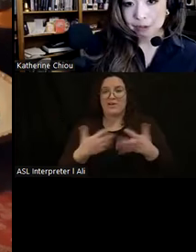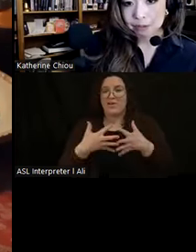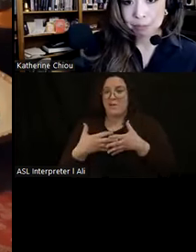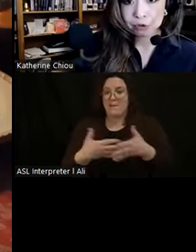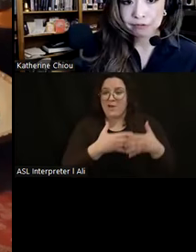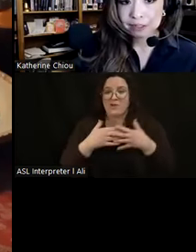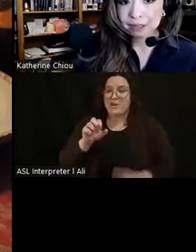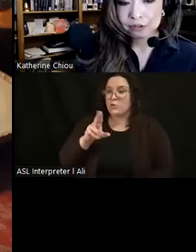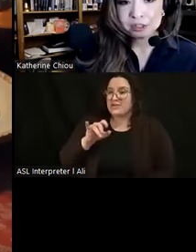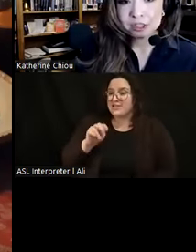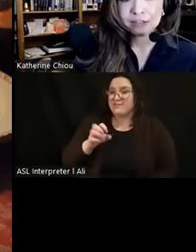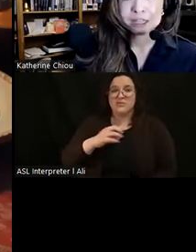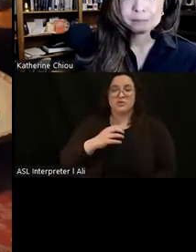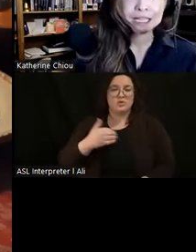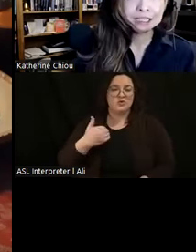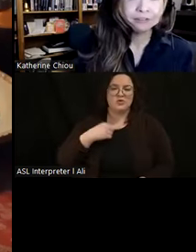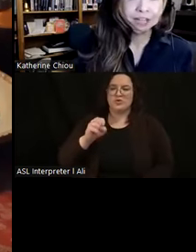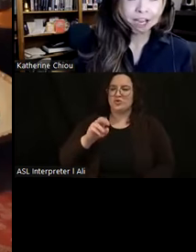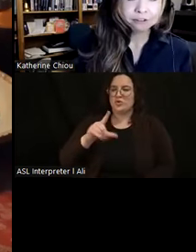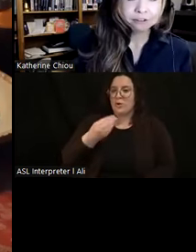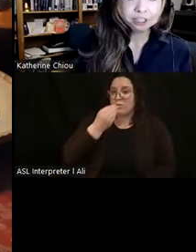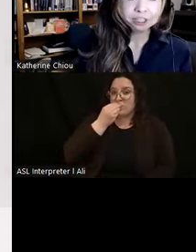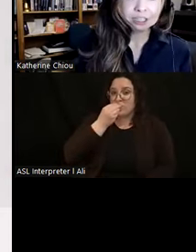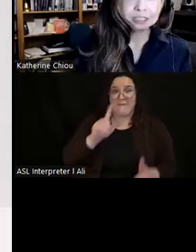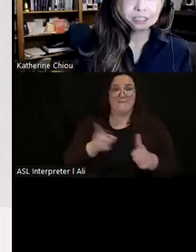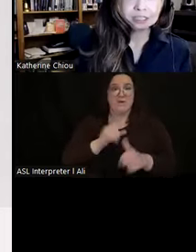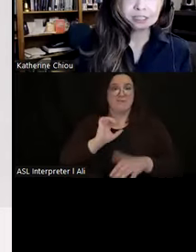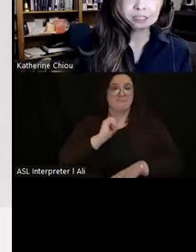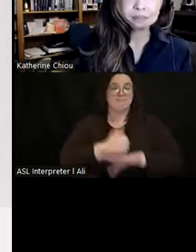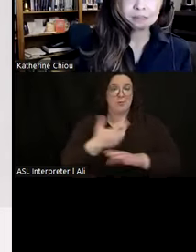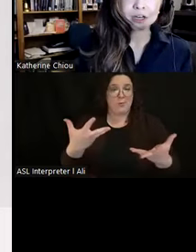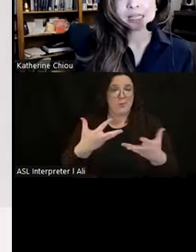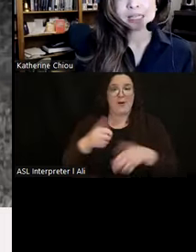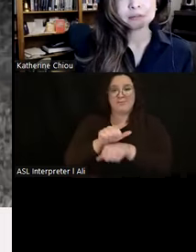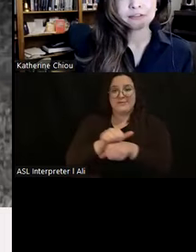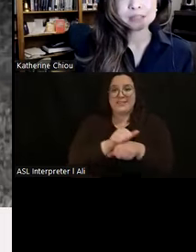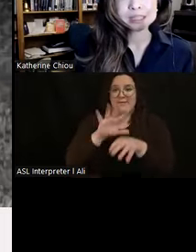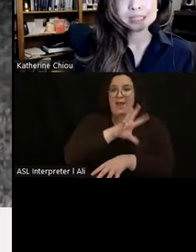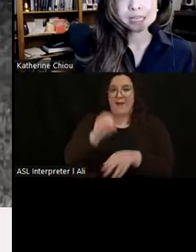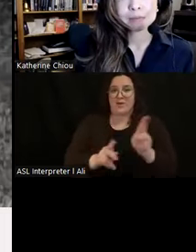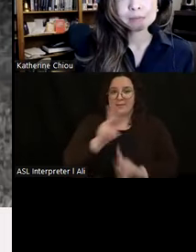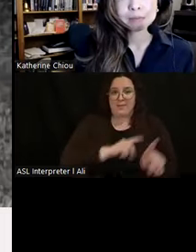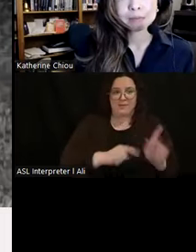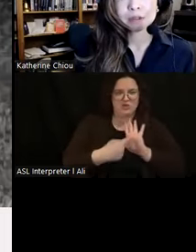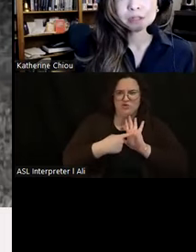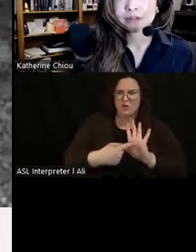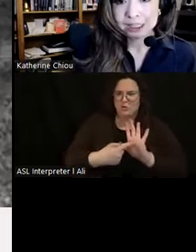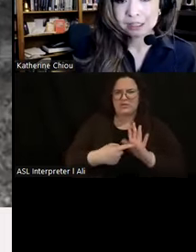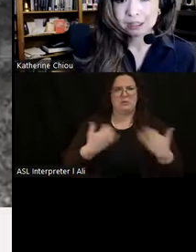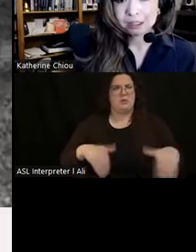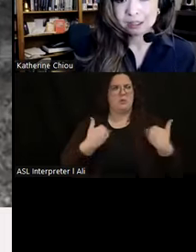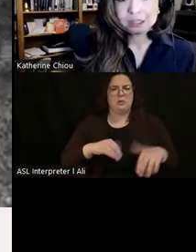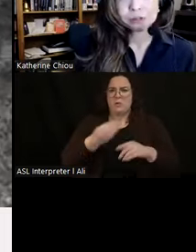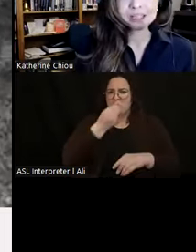example, born from the adversity faced by enslaved Africans in America stands as a profound example of culinary resilience.